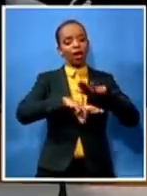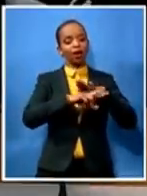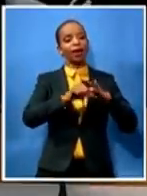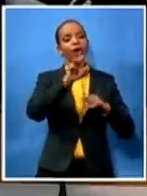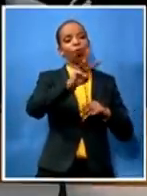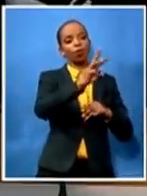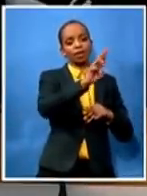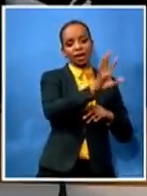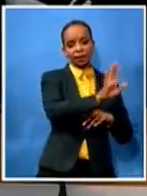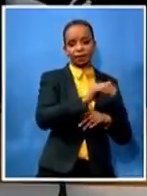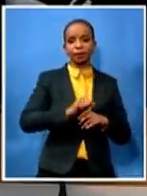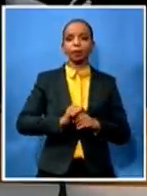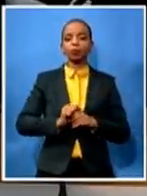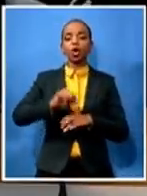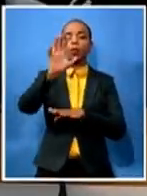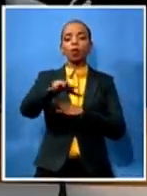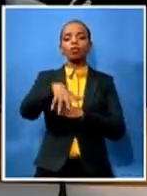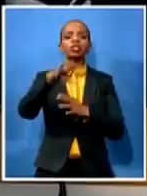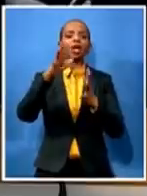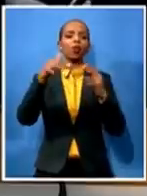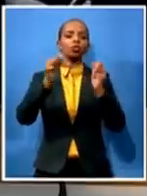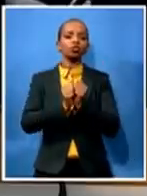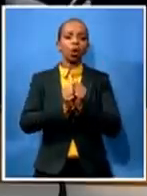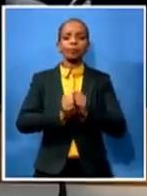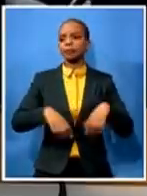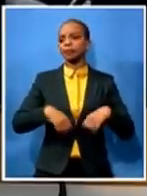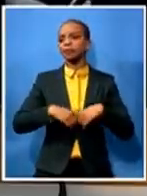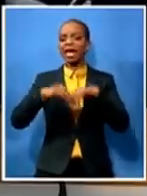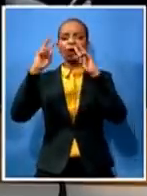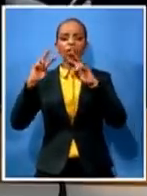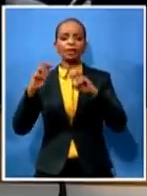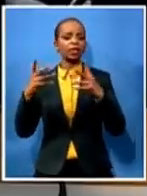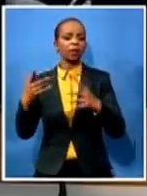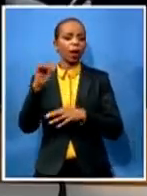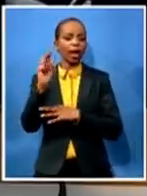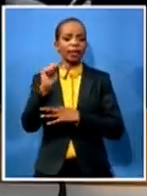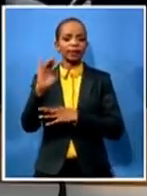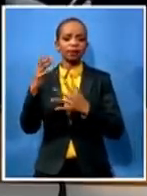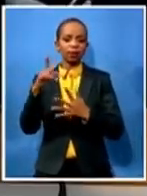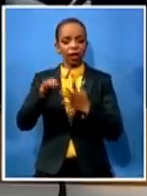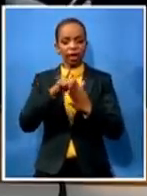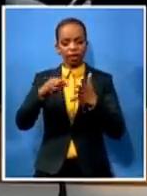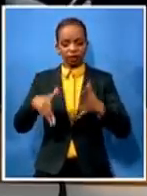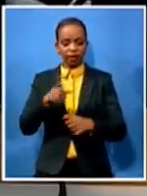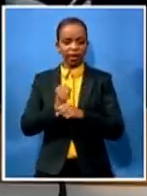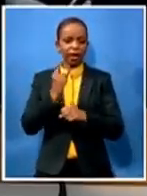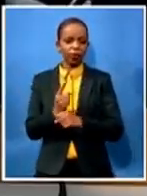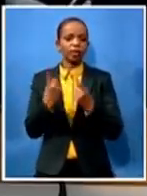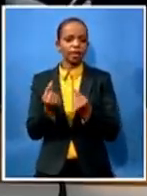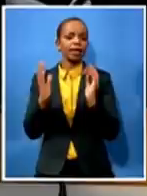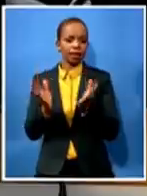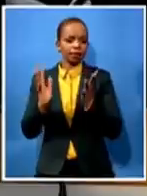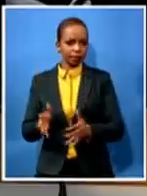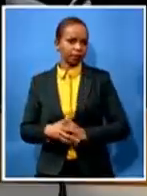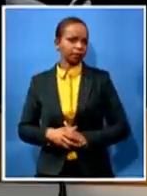research for the anc in kauteng for elections and strangely mr akrisi's son was actually